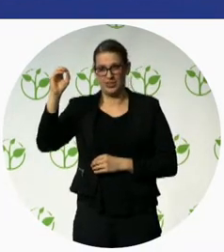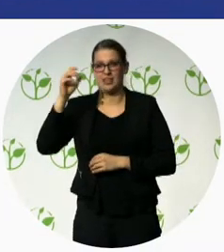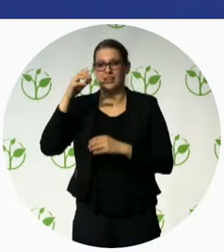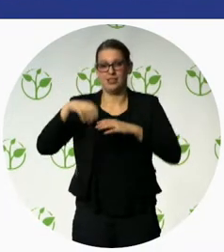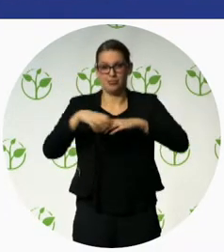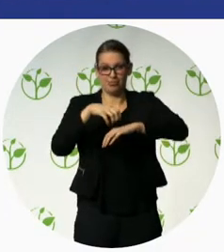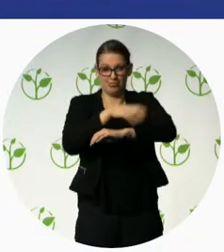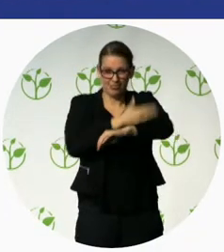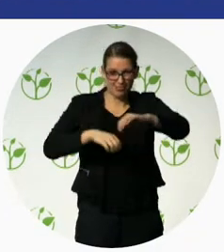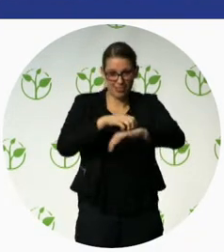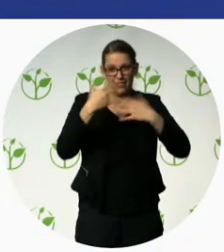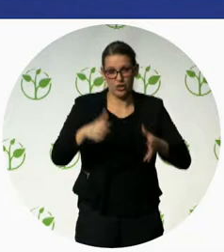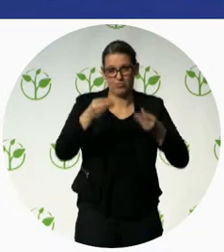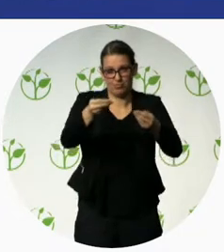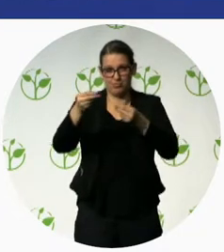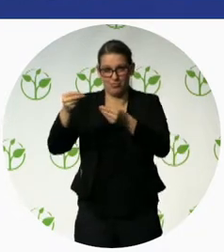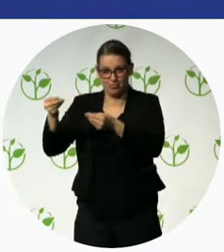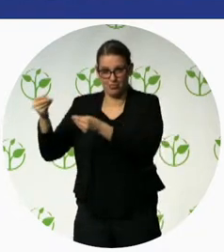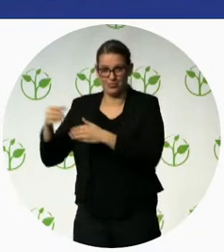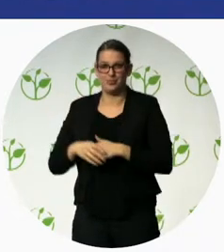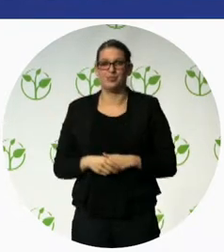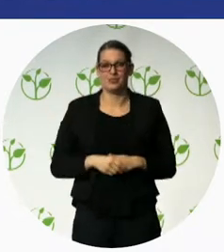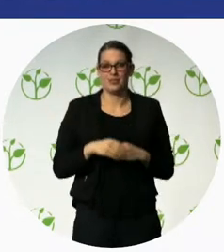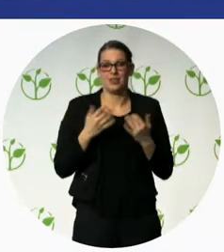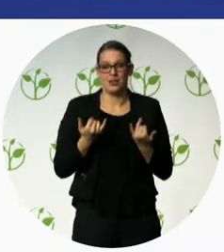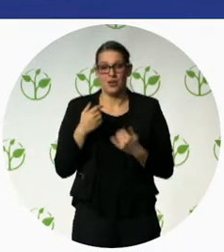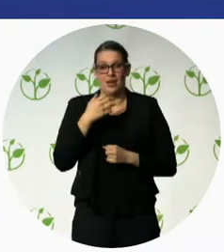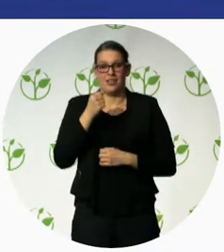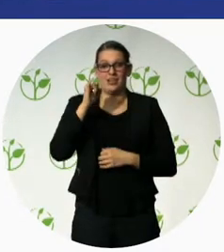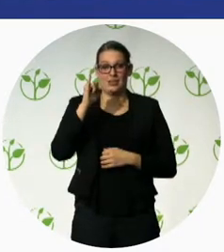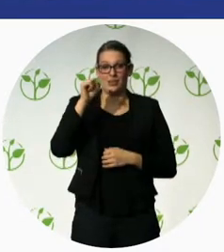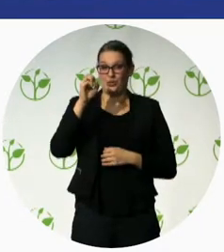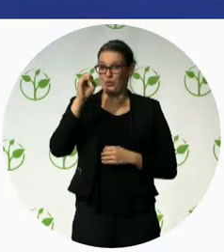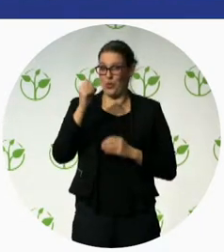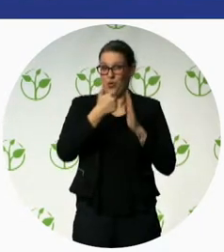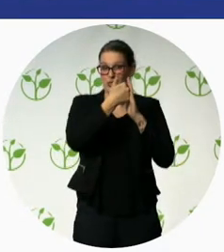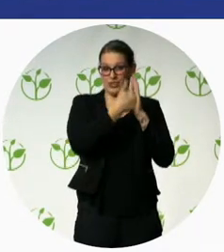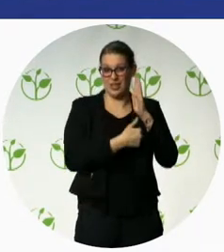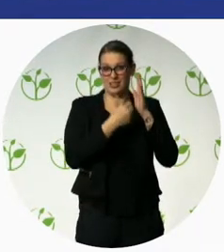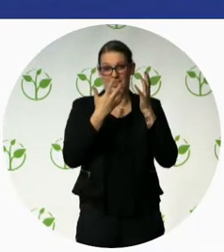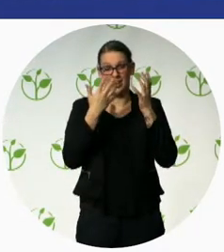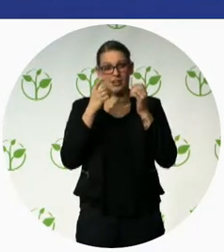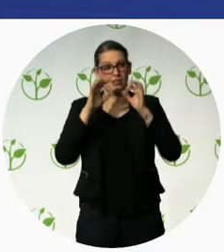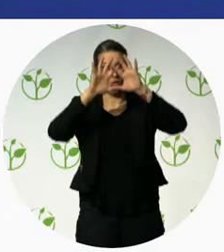certified CE marked FDA approved and is currently being marketed across the world including the US